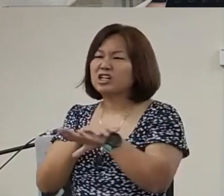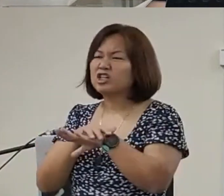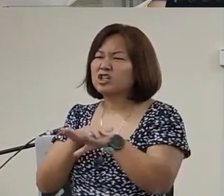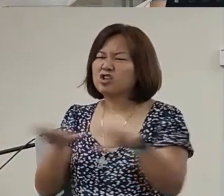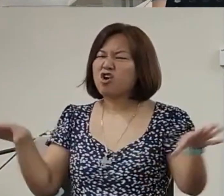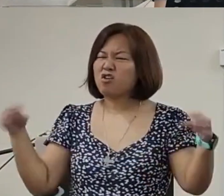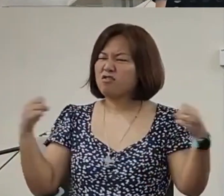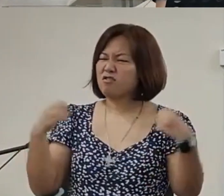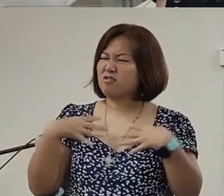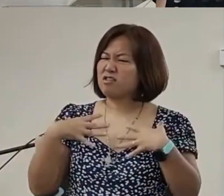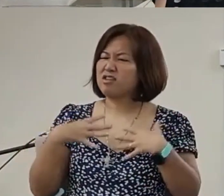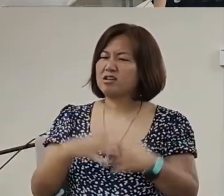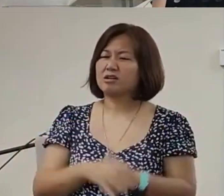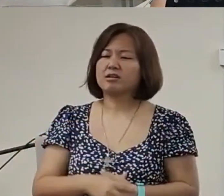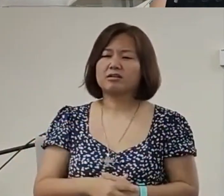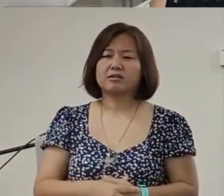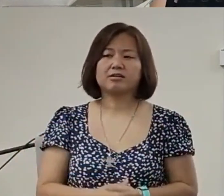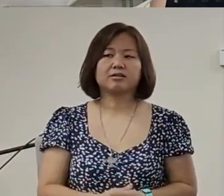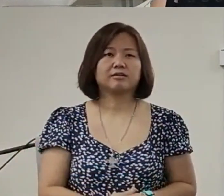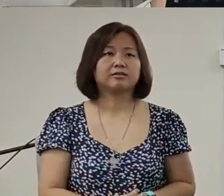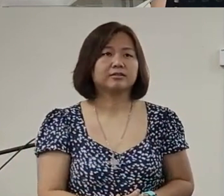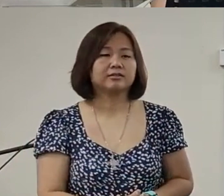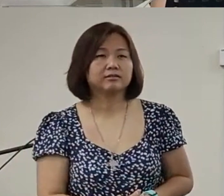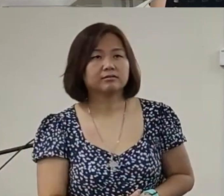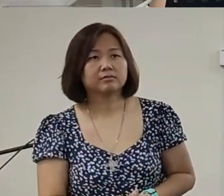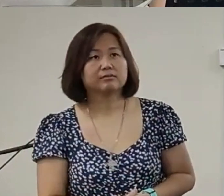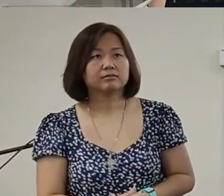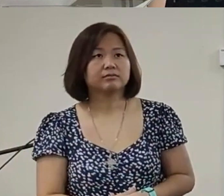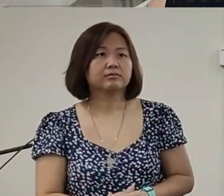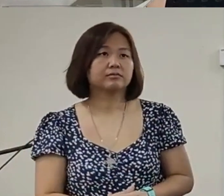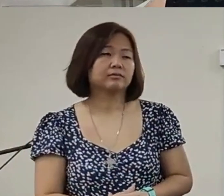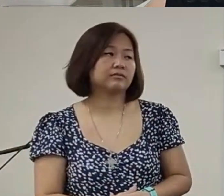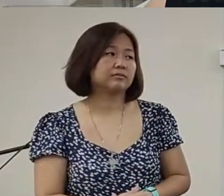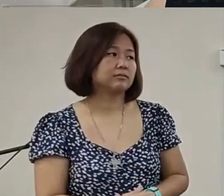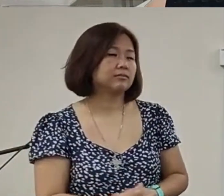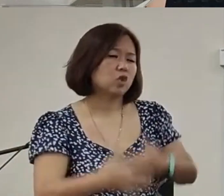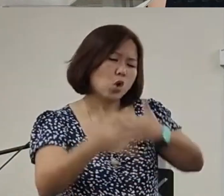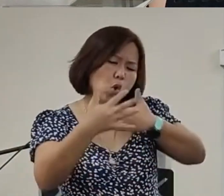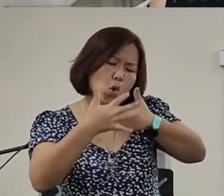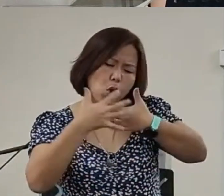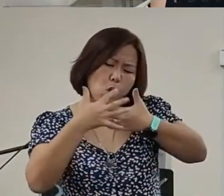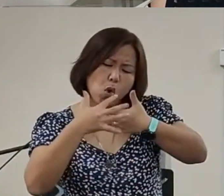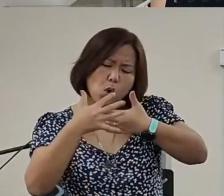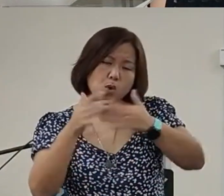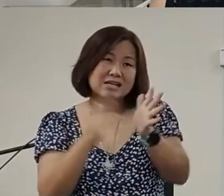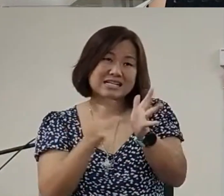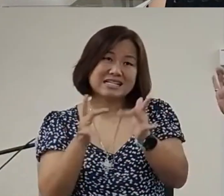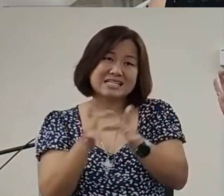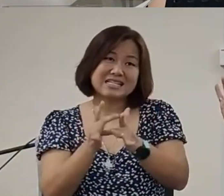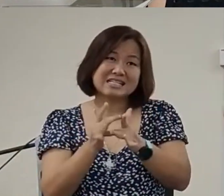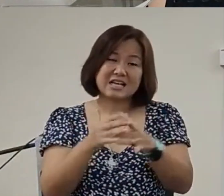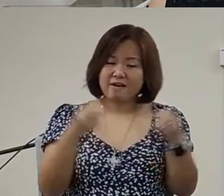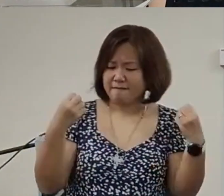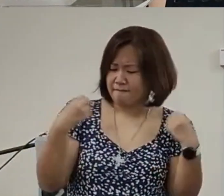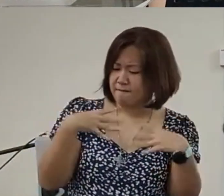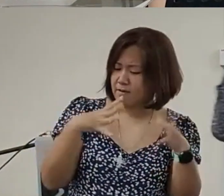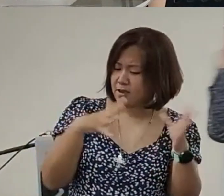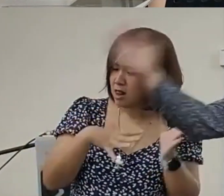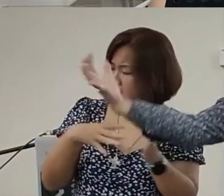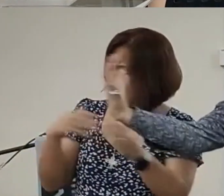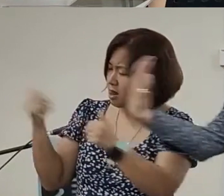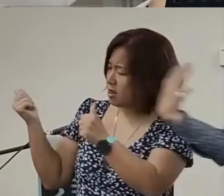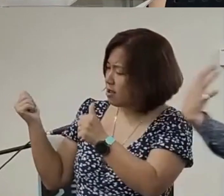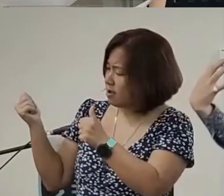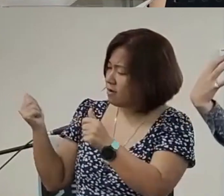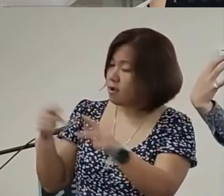fear type on the chat I will not fear alright when we draw to Jesus fears leave us even the non